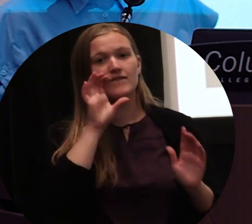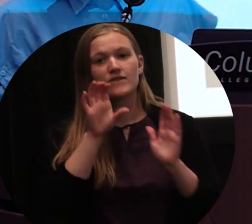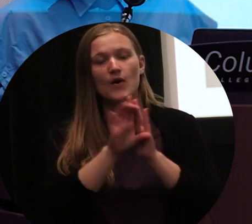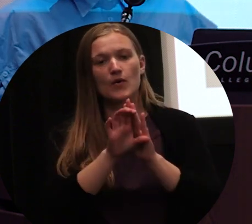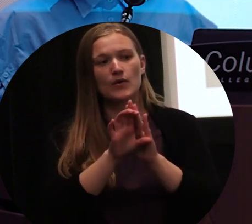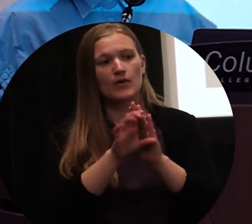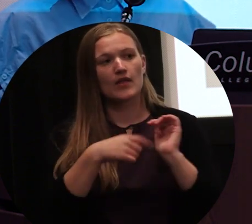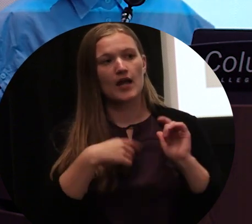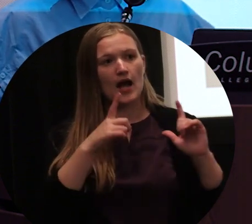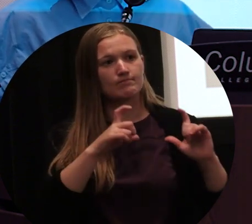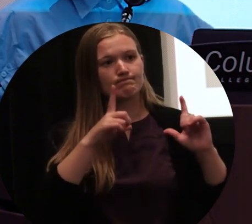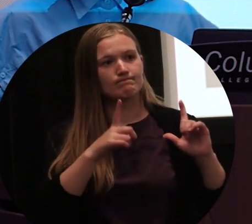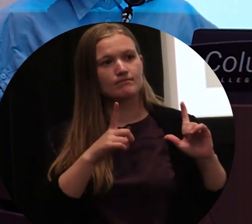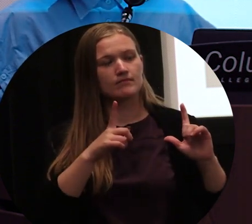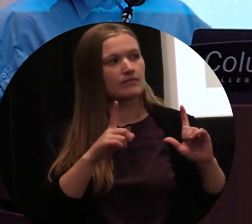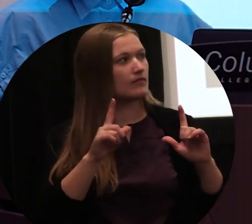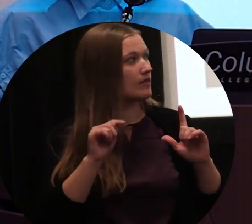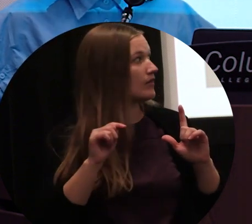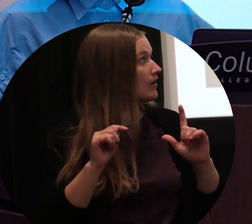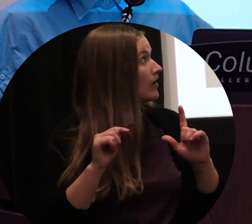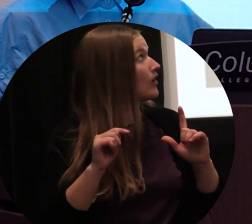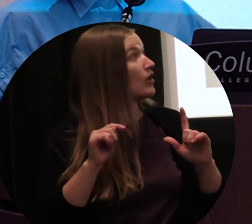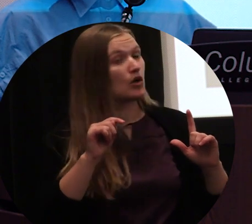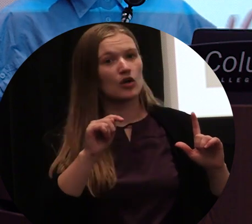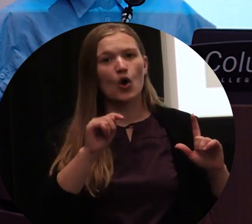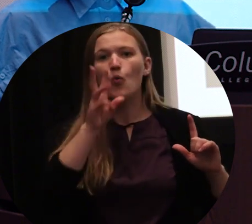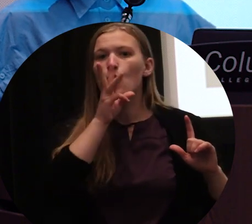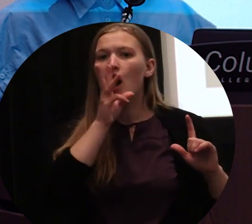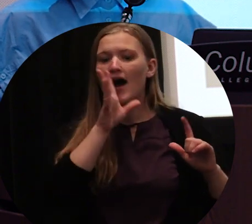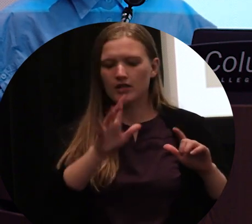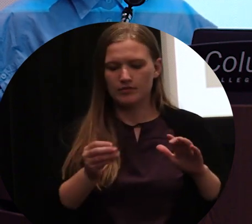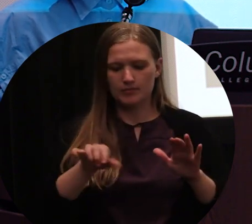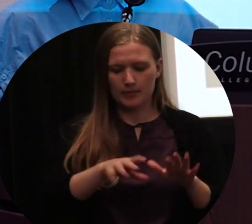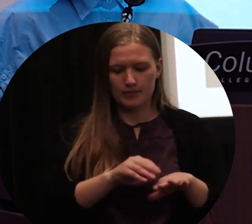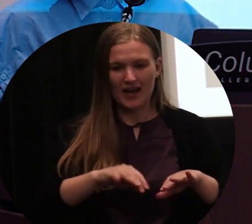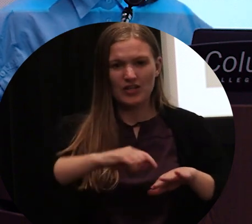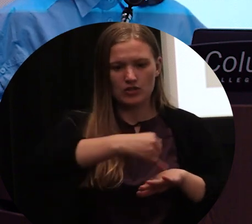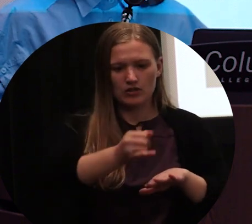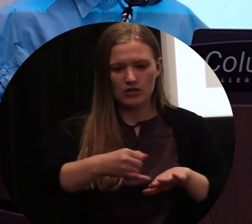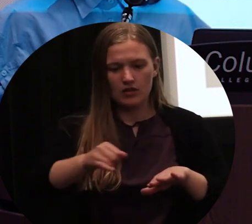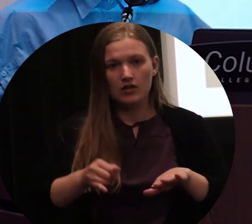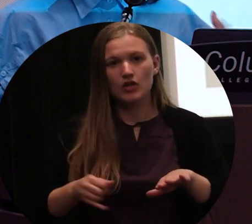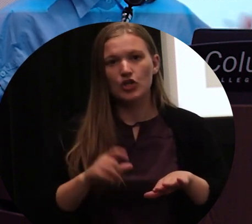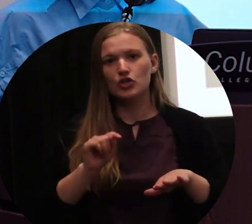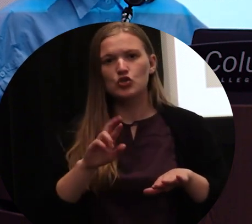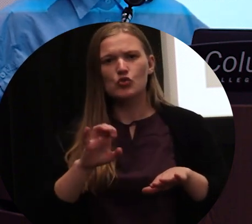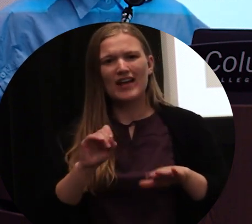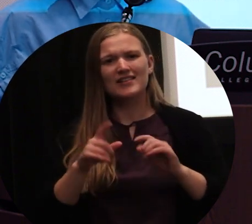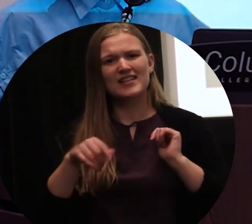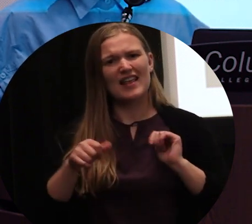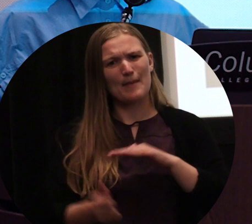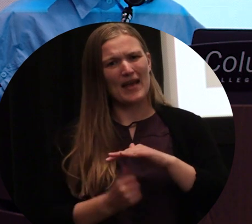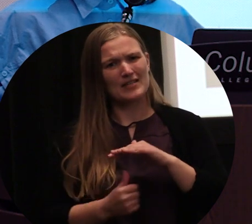that I took of tracings of water that my mom drew in the basement. I just really love this image.